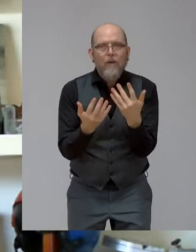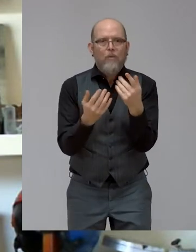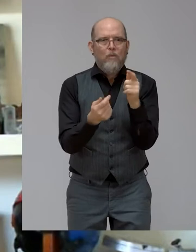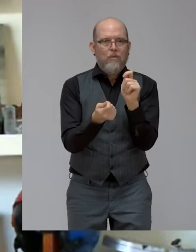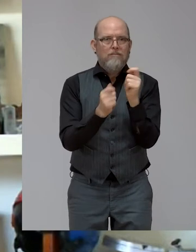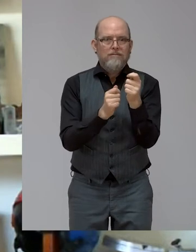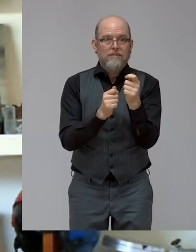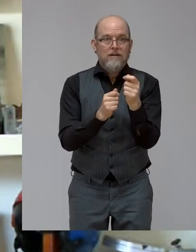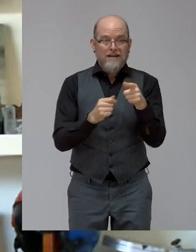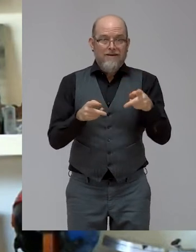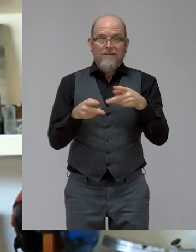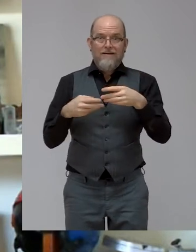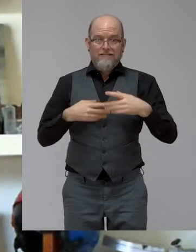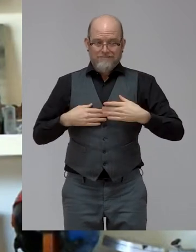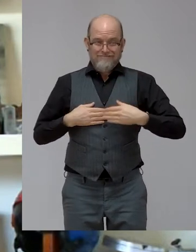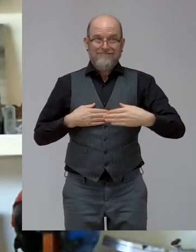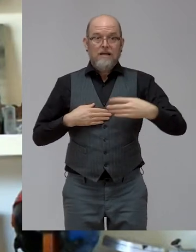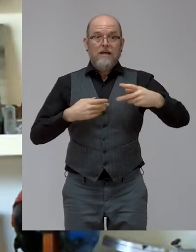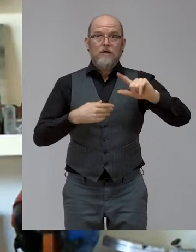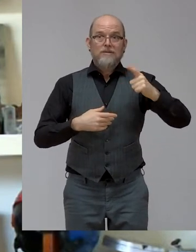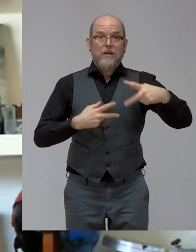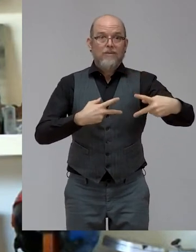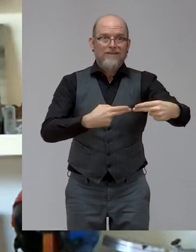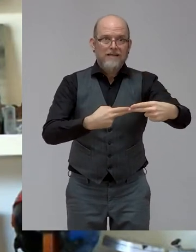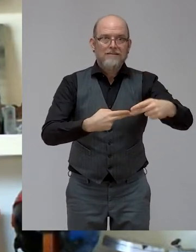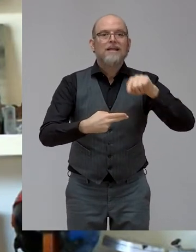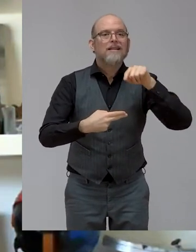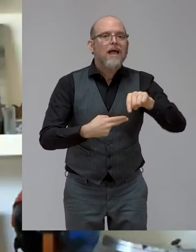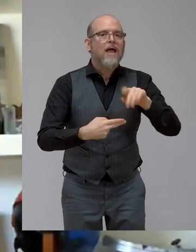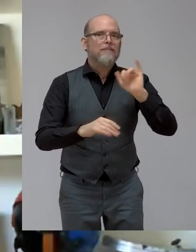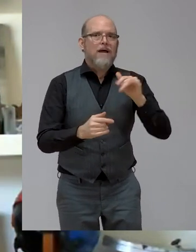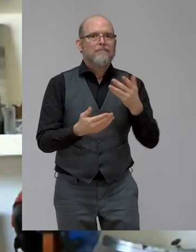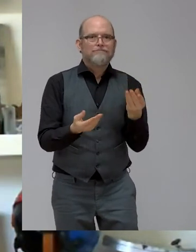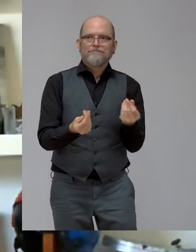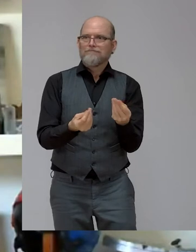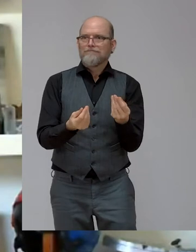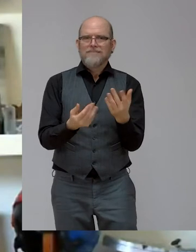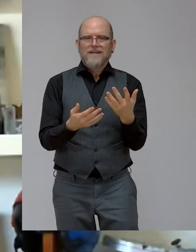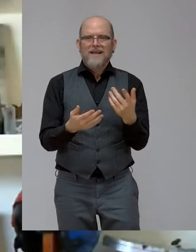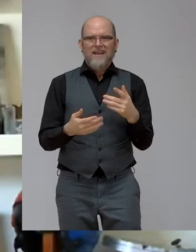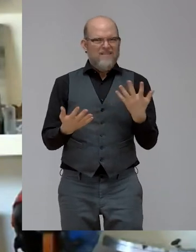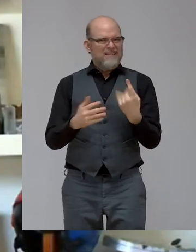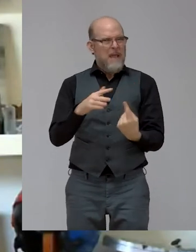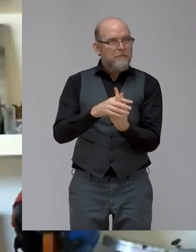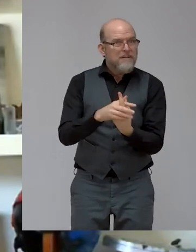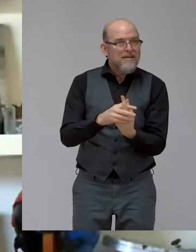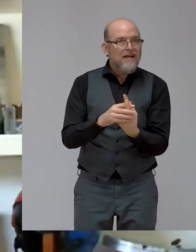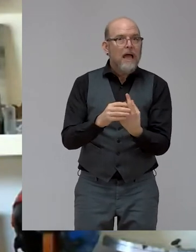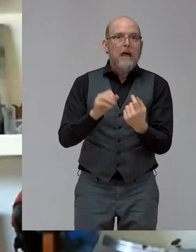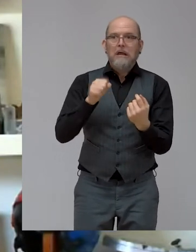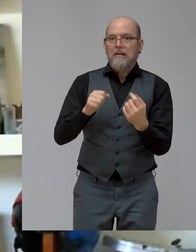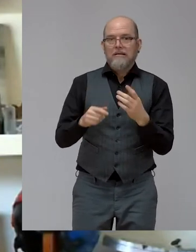the first thing that actually happens, that you are consulting with friends, with